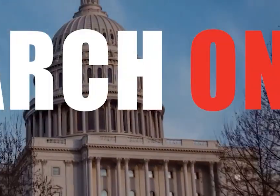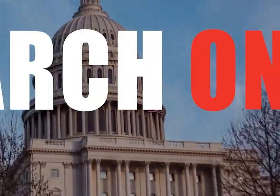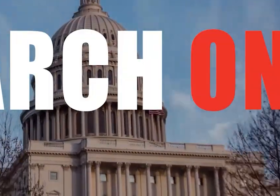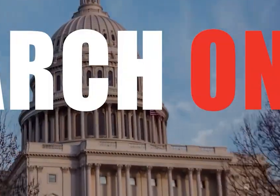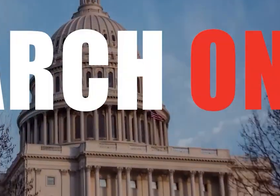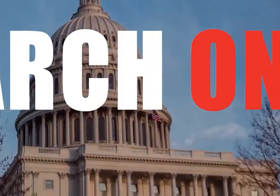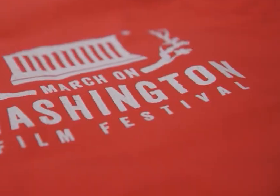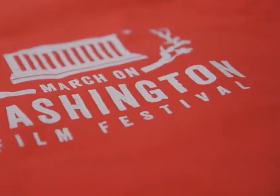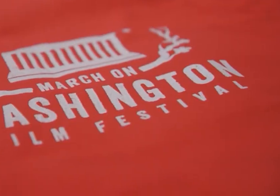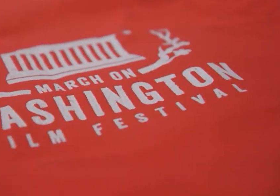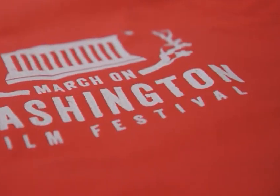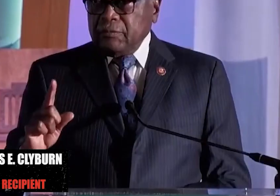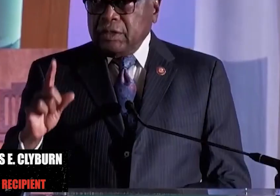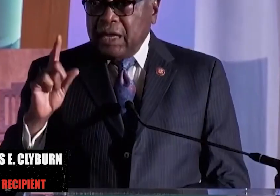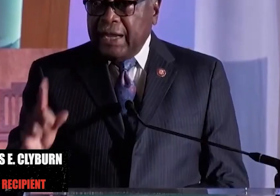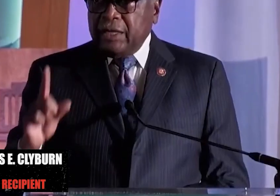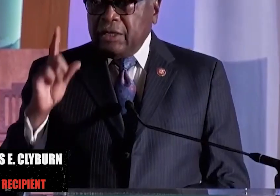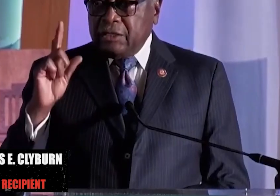life.